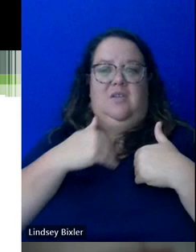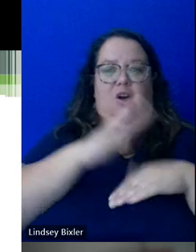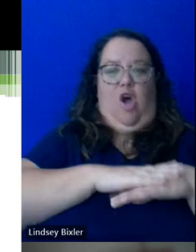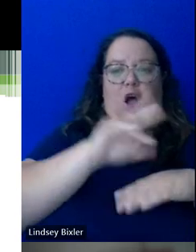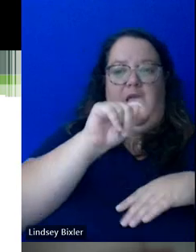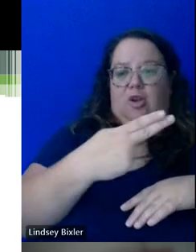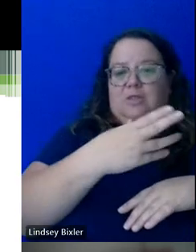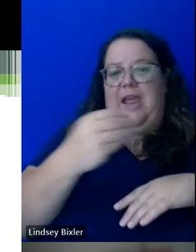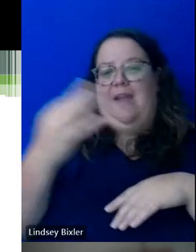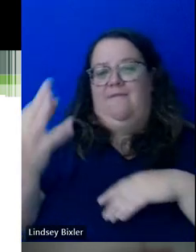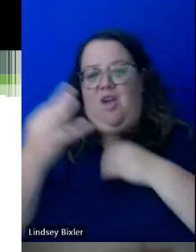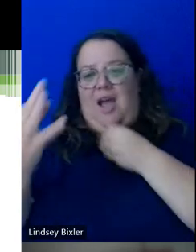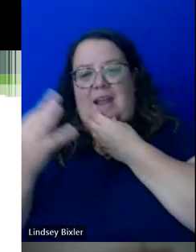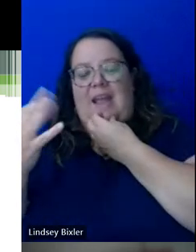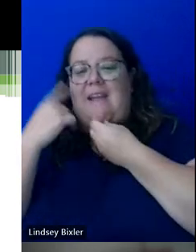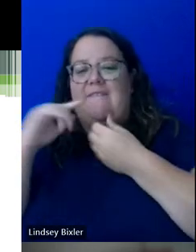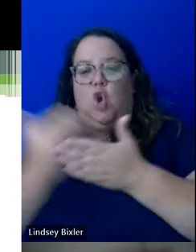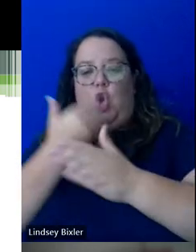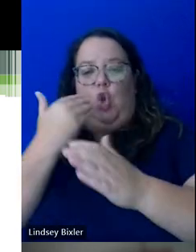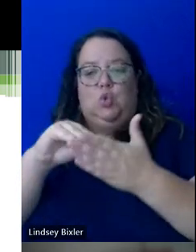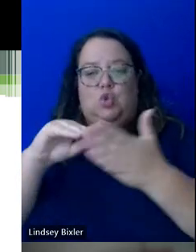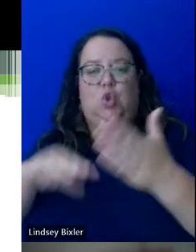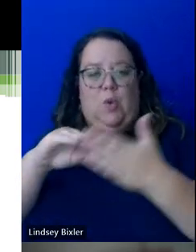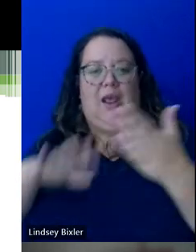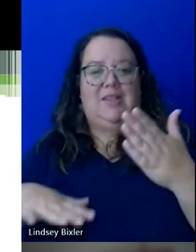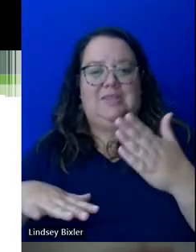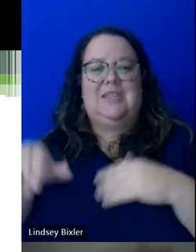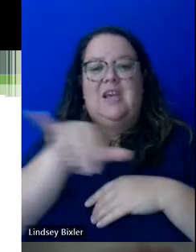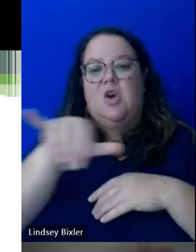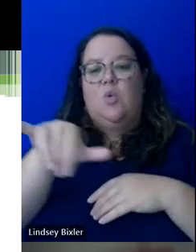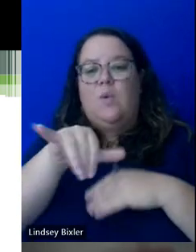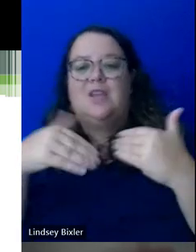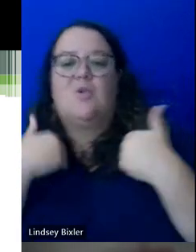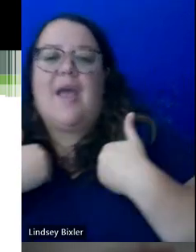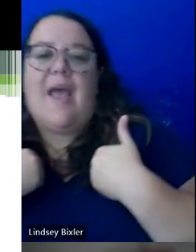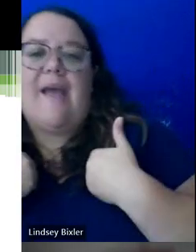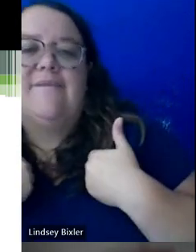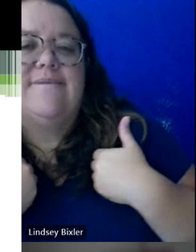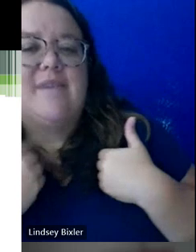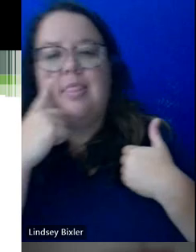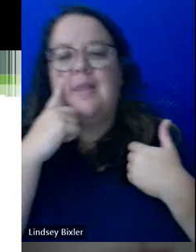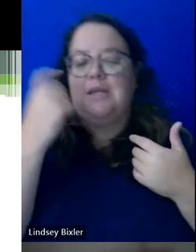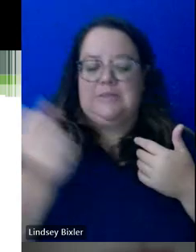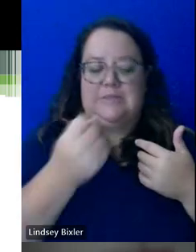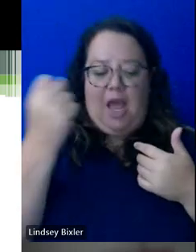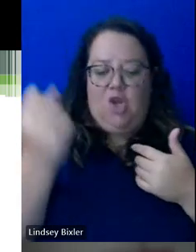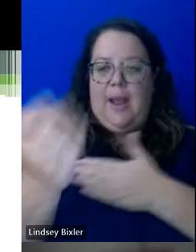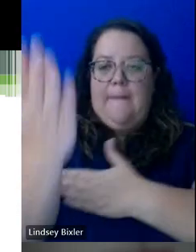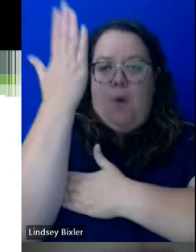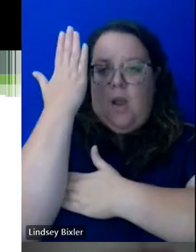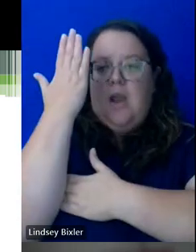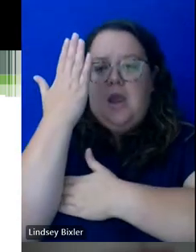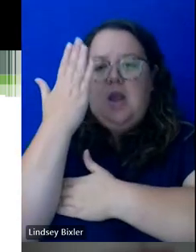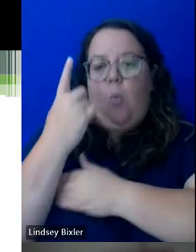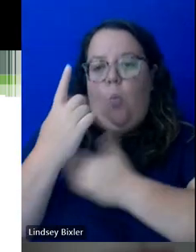new students. And then we also have, I think it's Saturday morning, one of the things